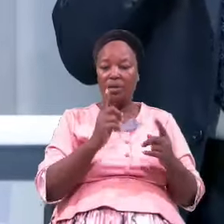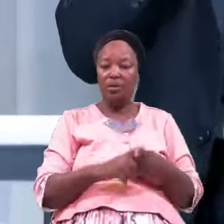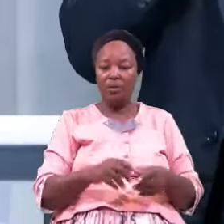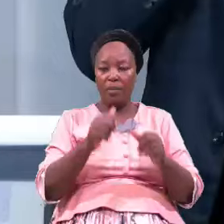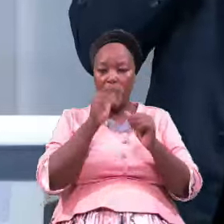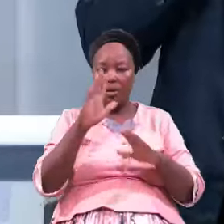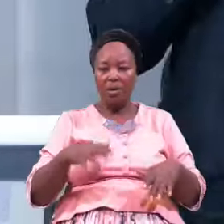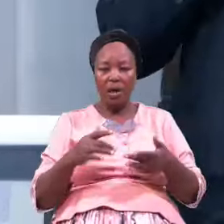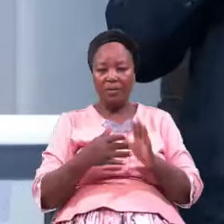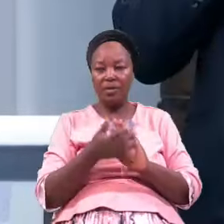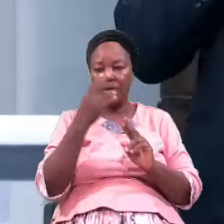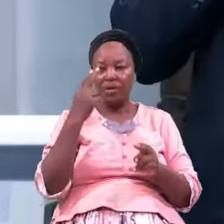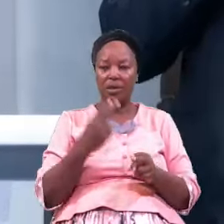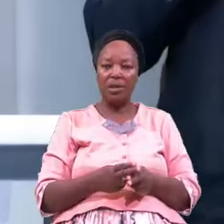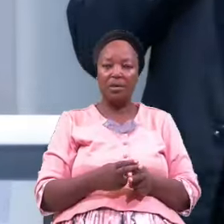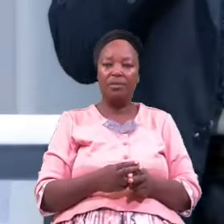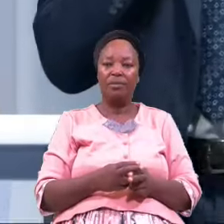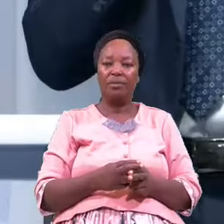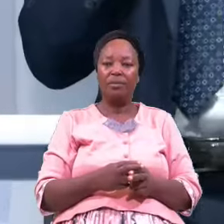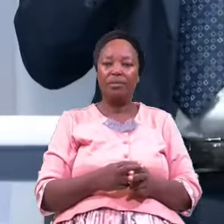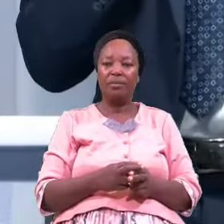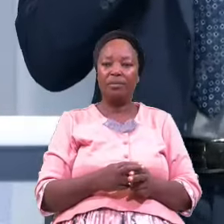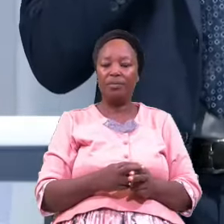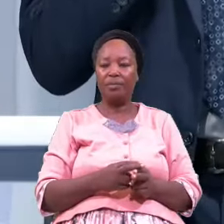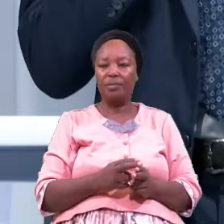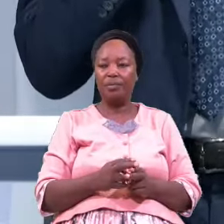All Saints Balingua College Bonaberry